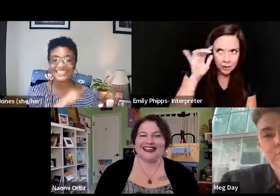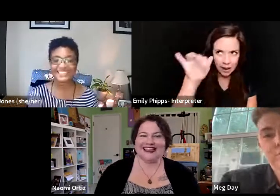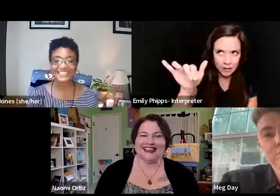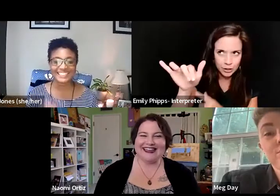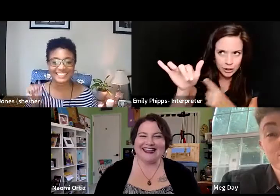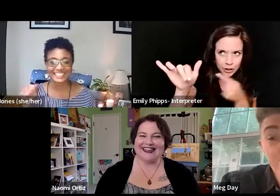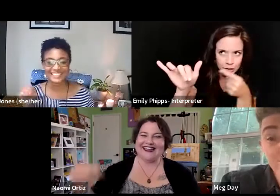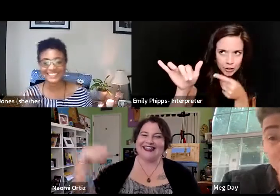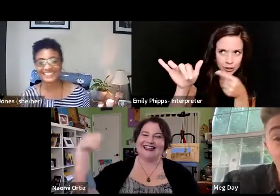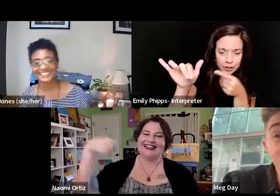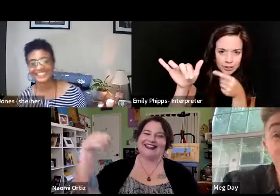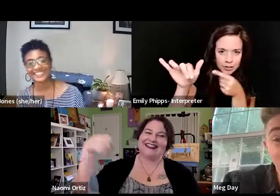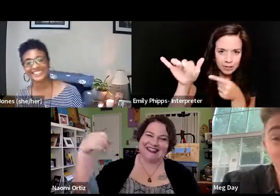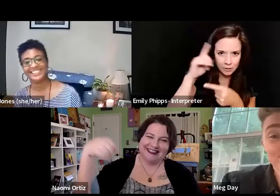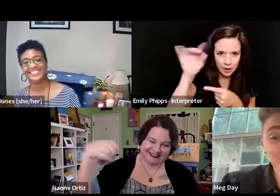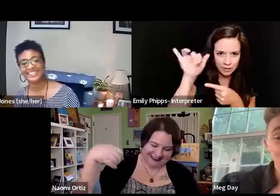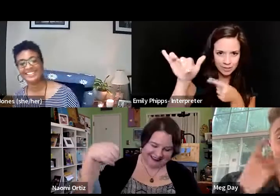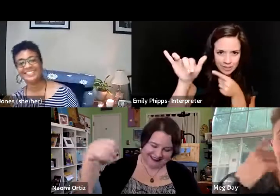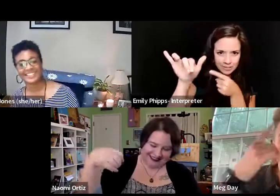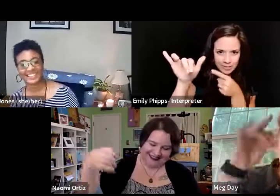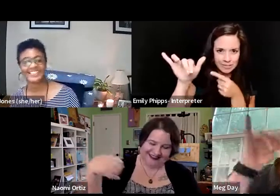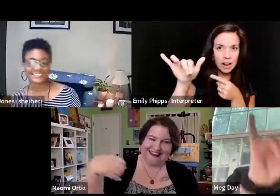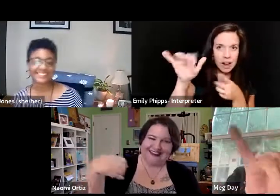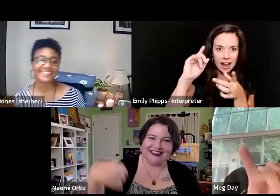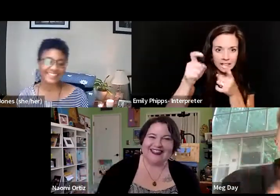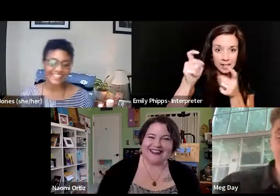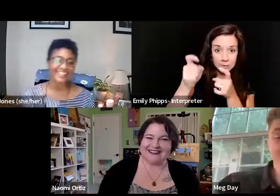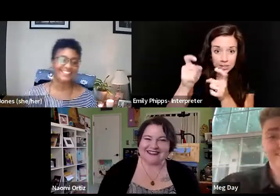You have to change everything forever. And then you have to keep changing it.